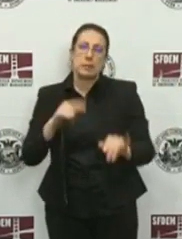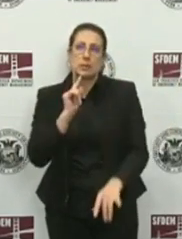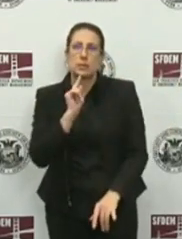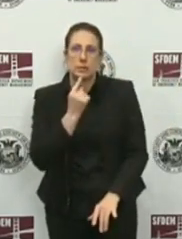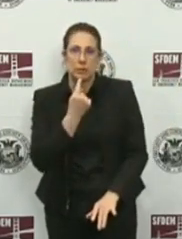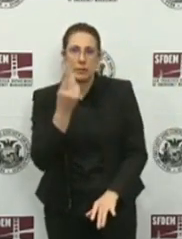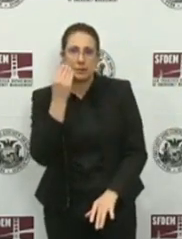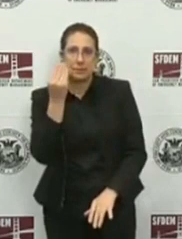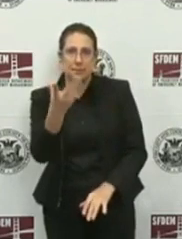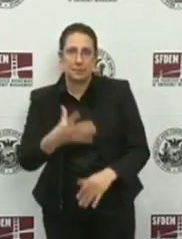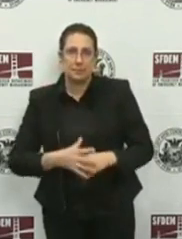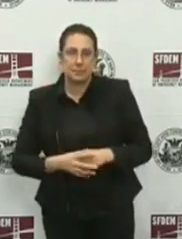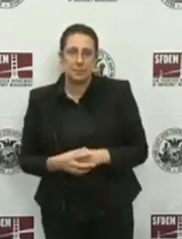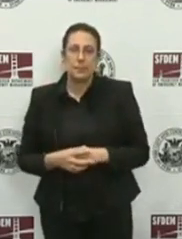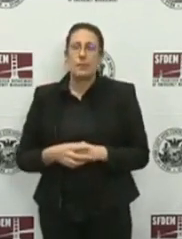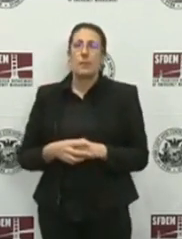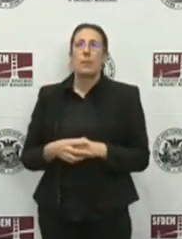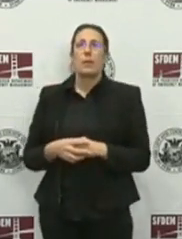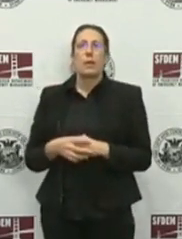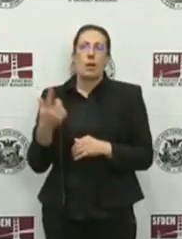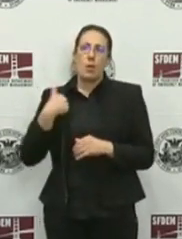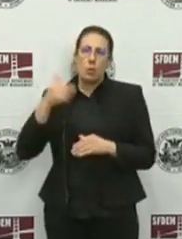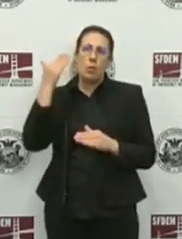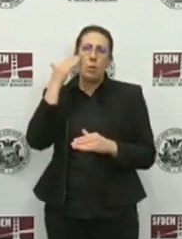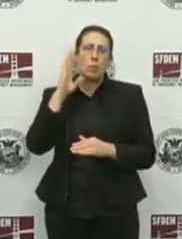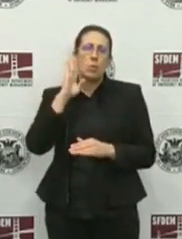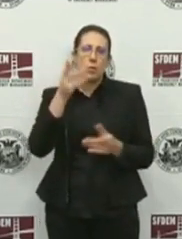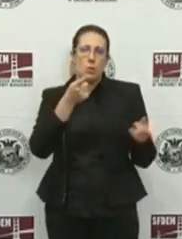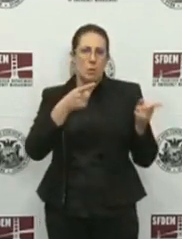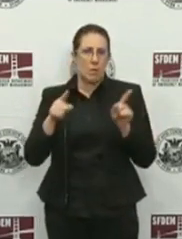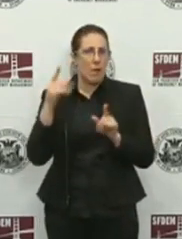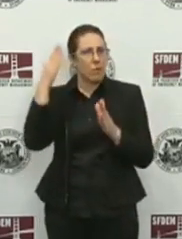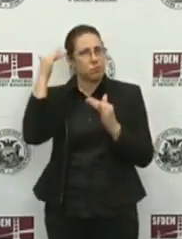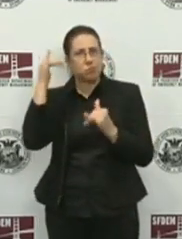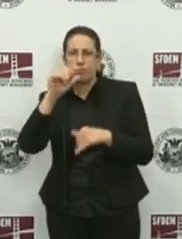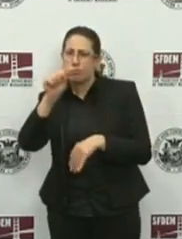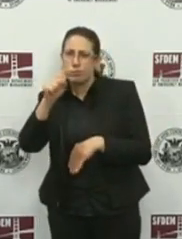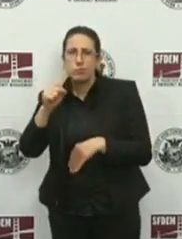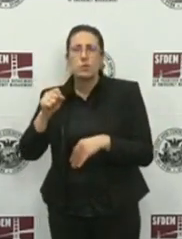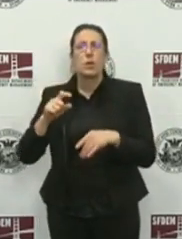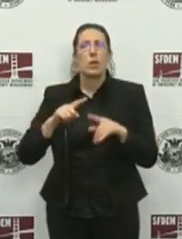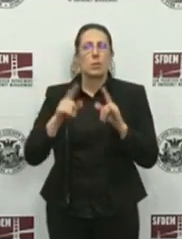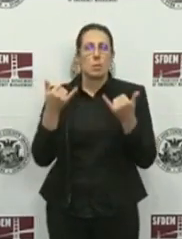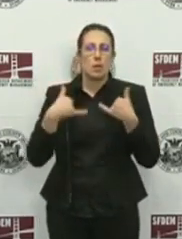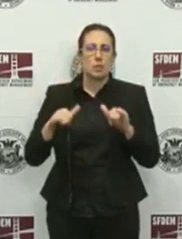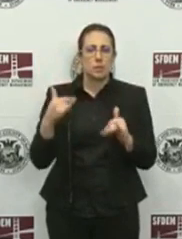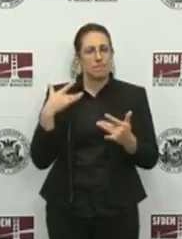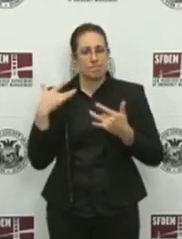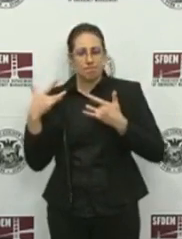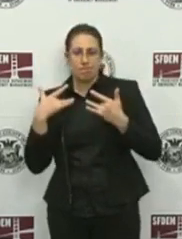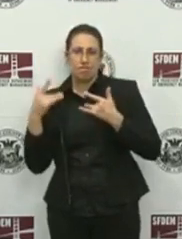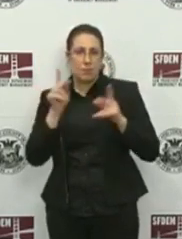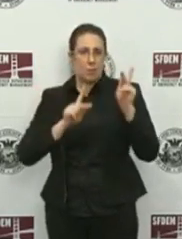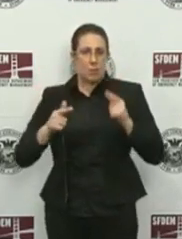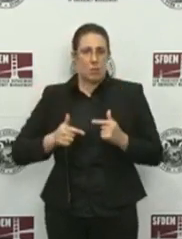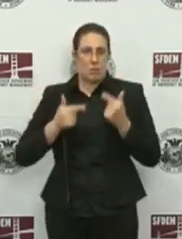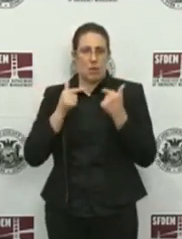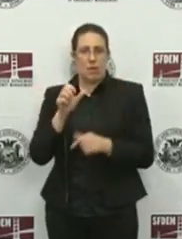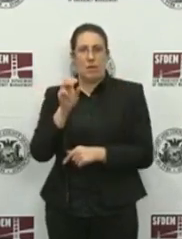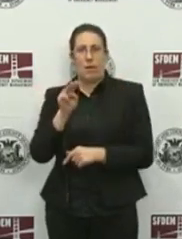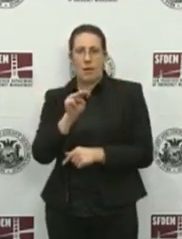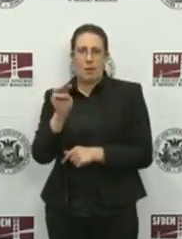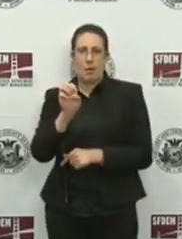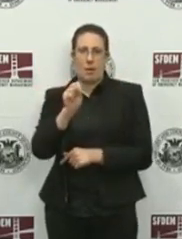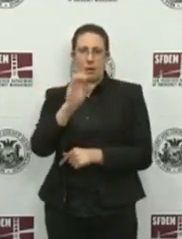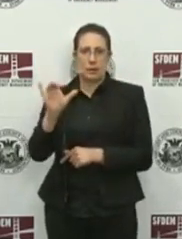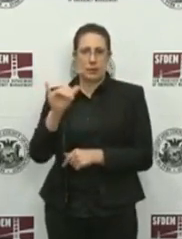Though not unexpected, we are very concerned about the health of the people at MSC South. Many